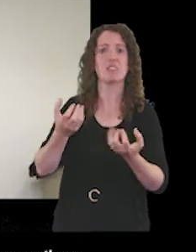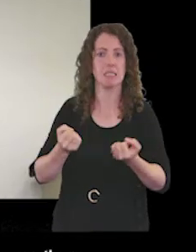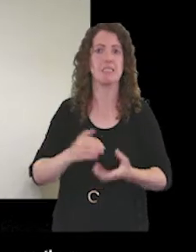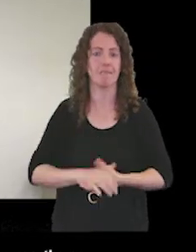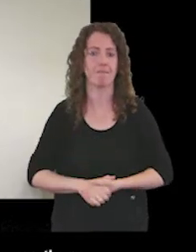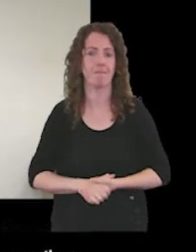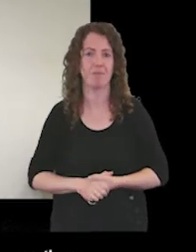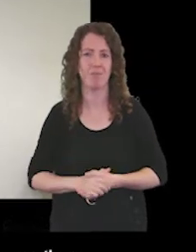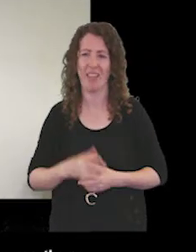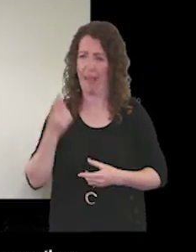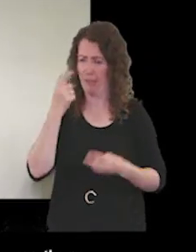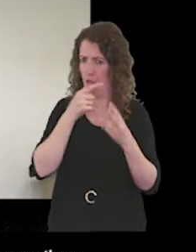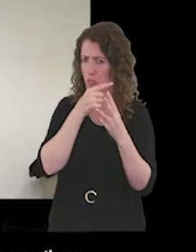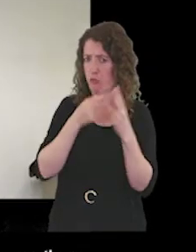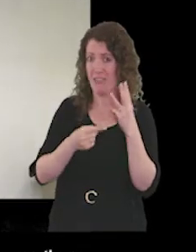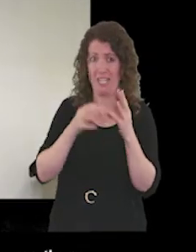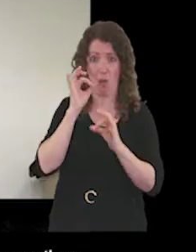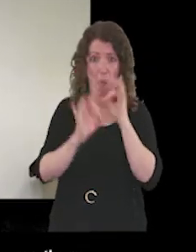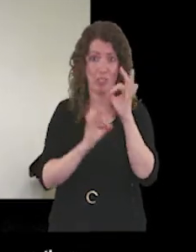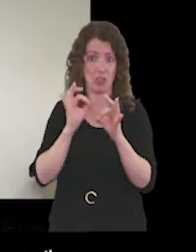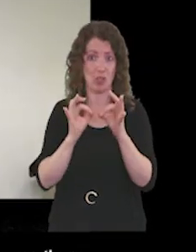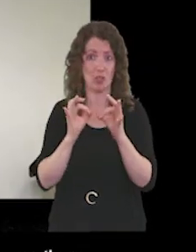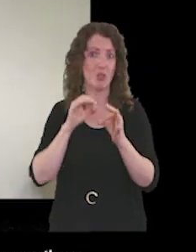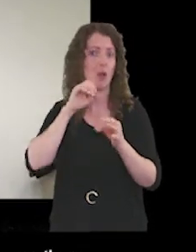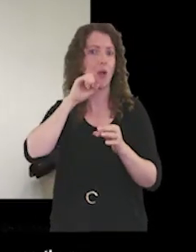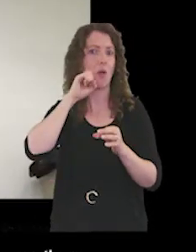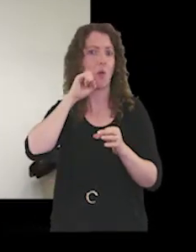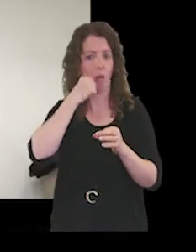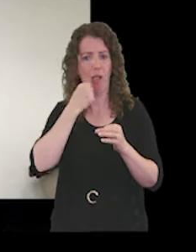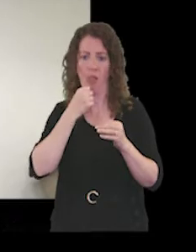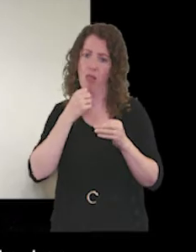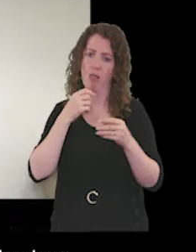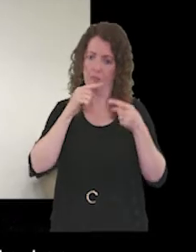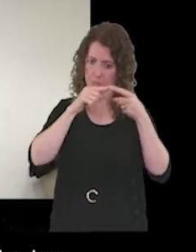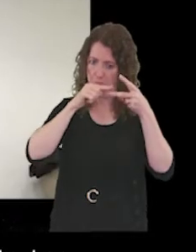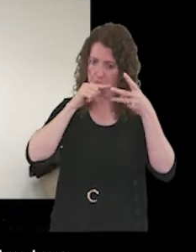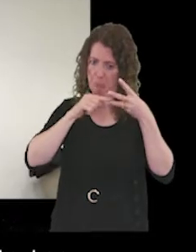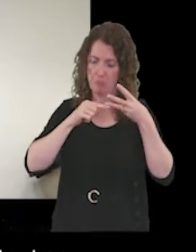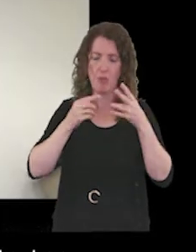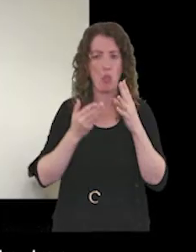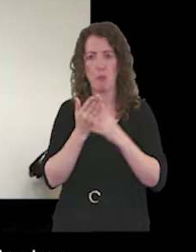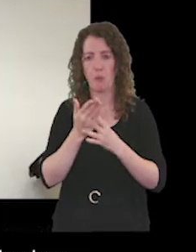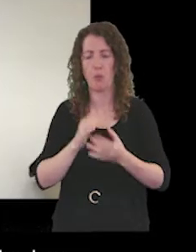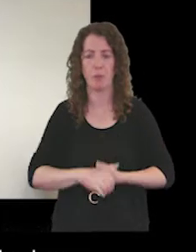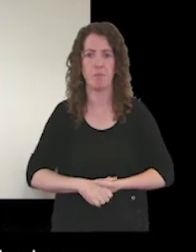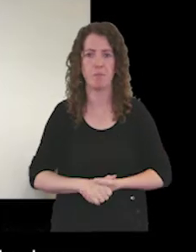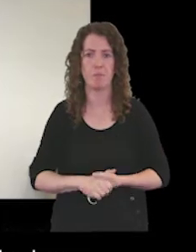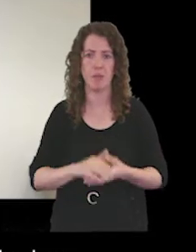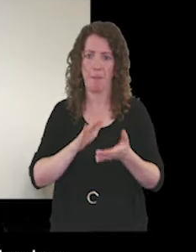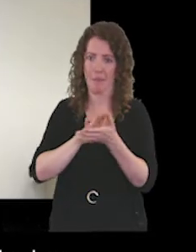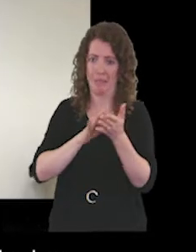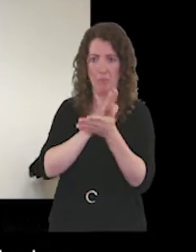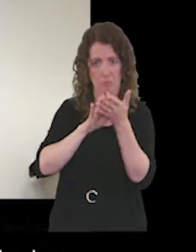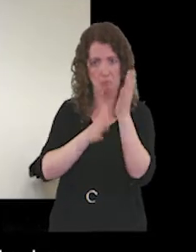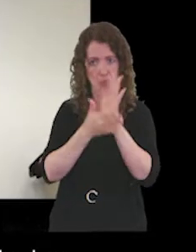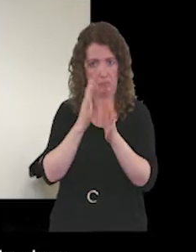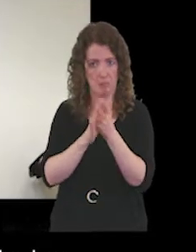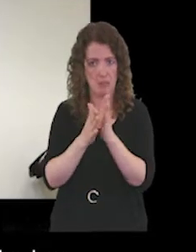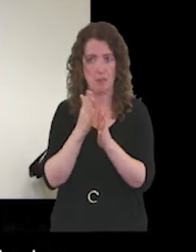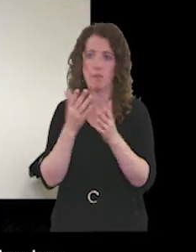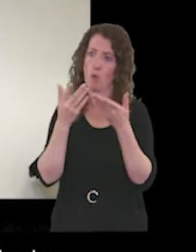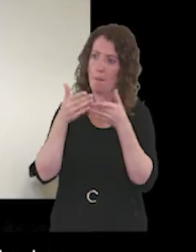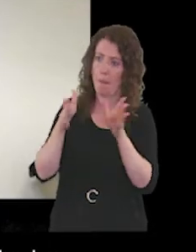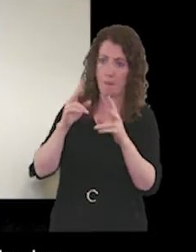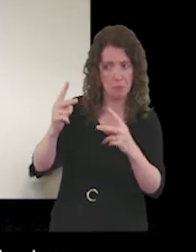had i think three questions that i just want to take us through um if i can please so that we've done that in the public